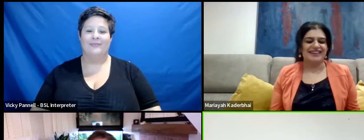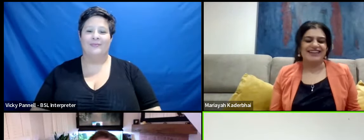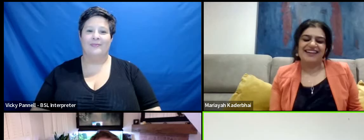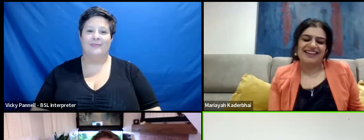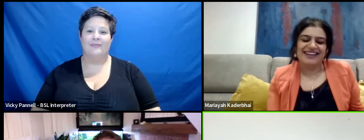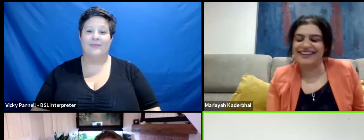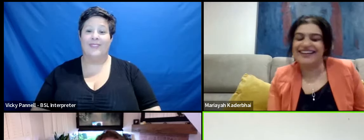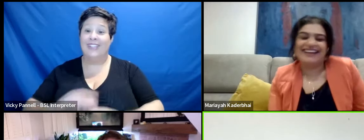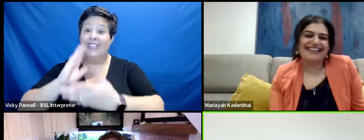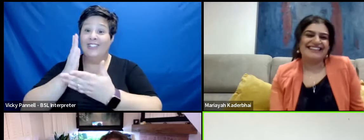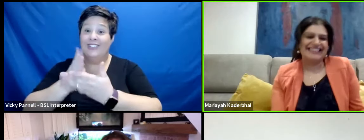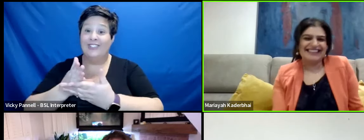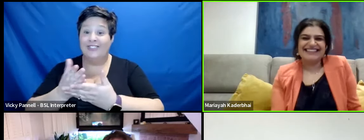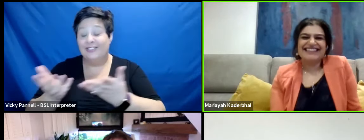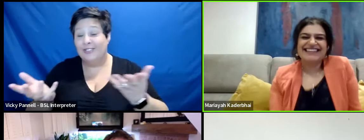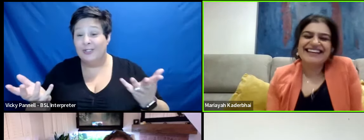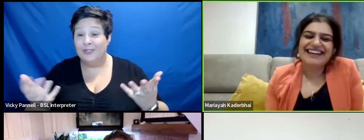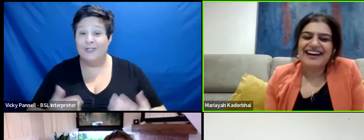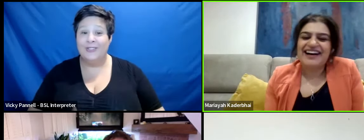it's true I agree